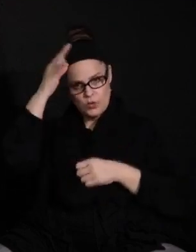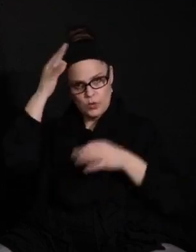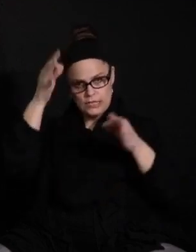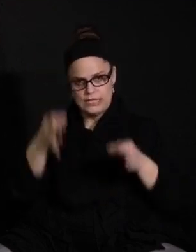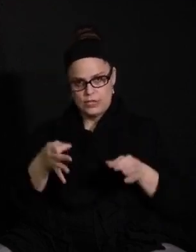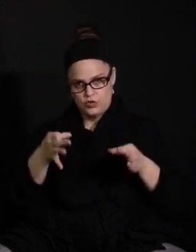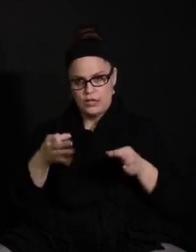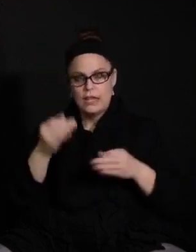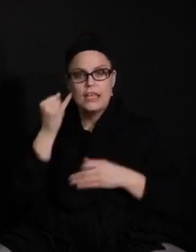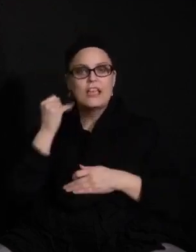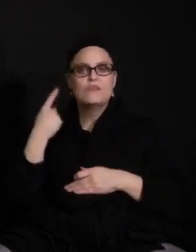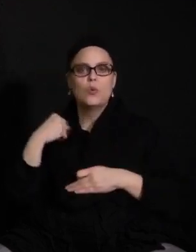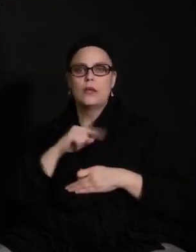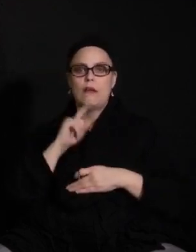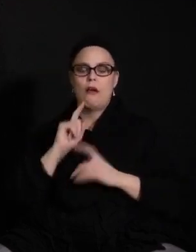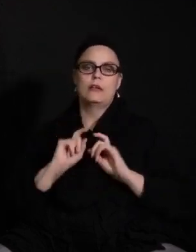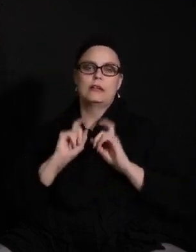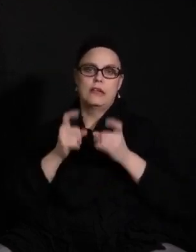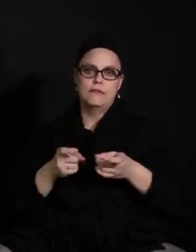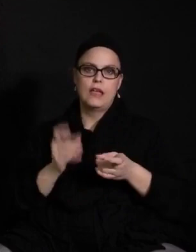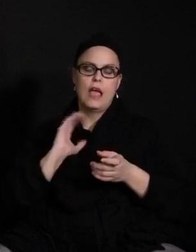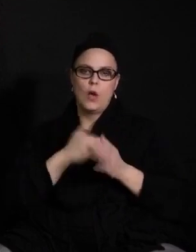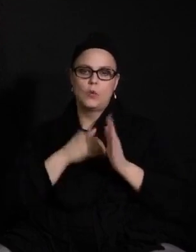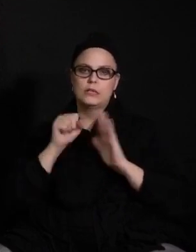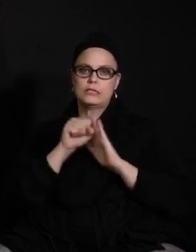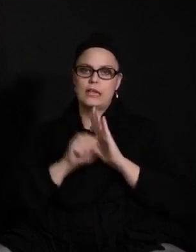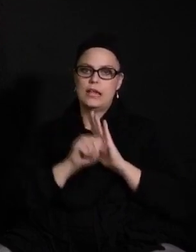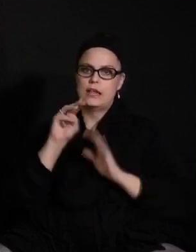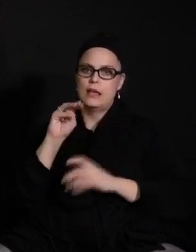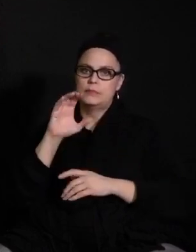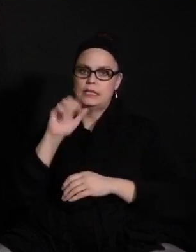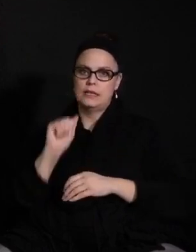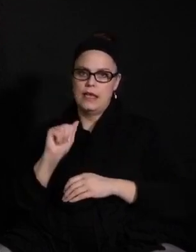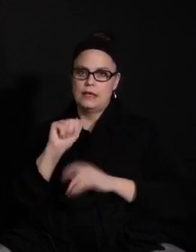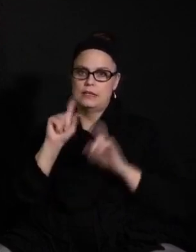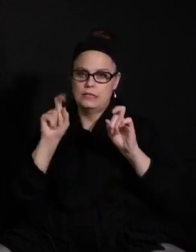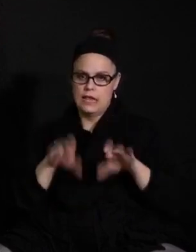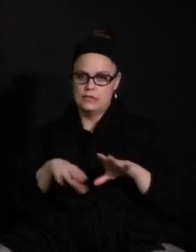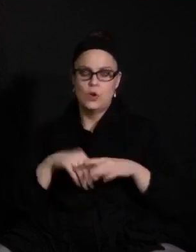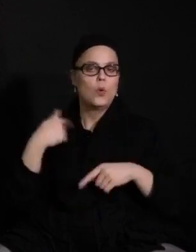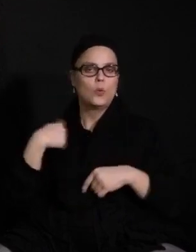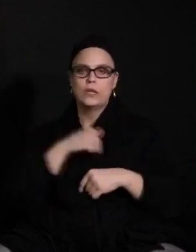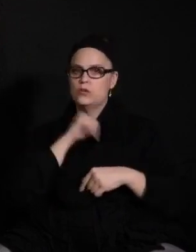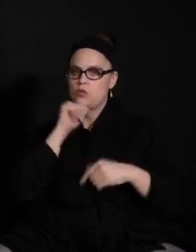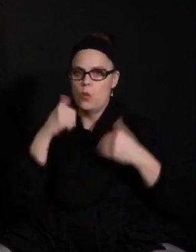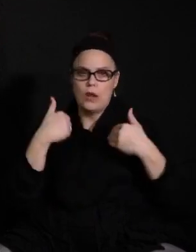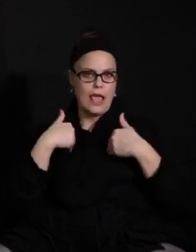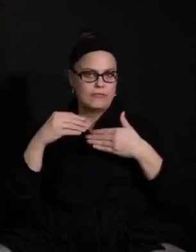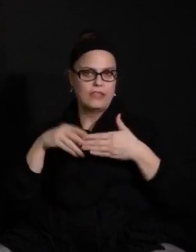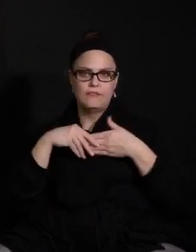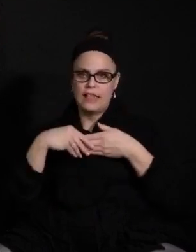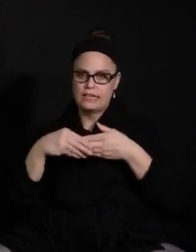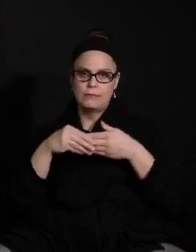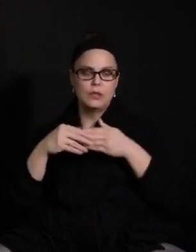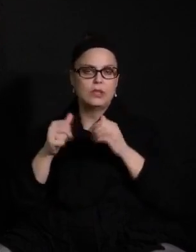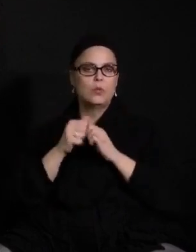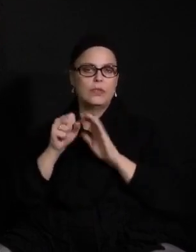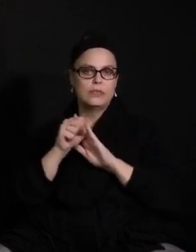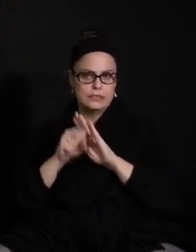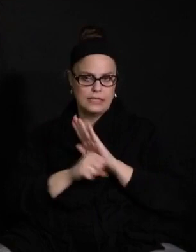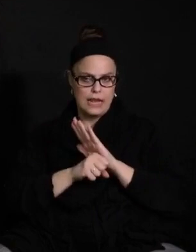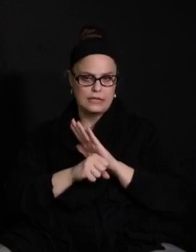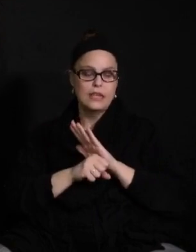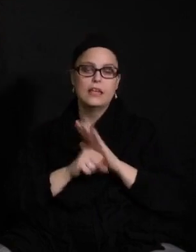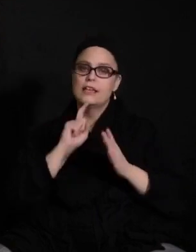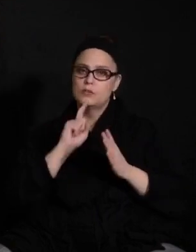if we are to administer our state assessment MCA. We don't have flexibility right now with the state. And so it